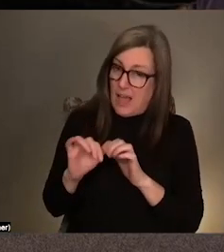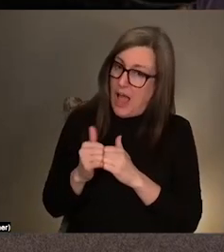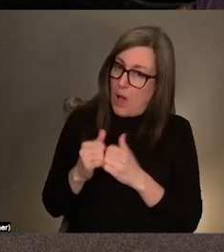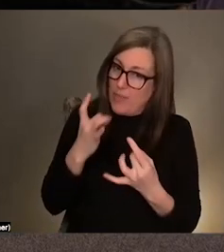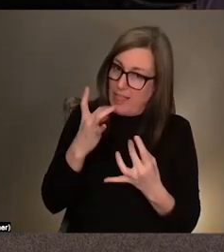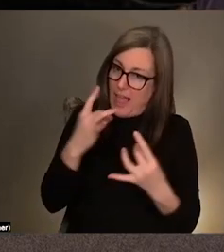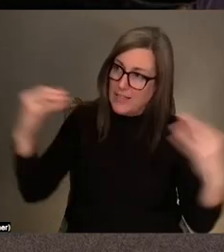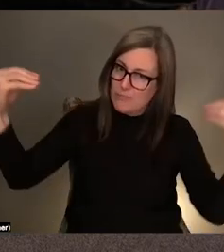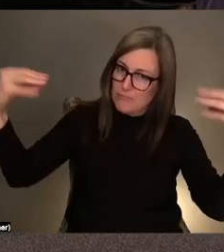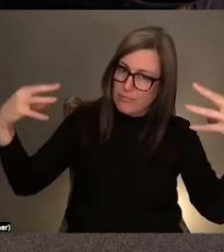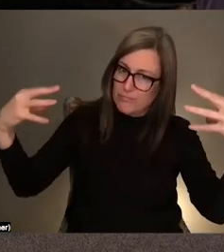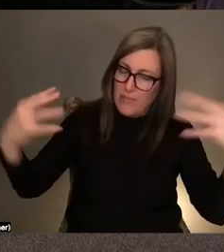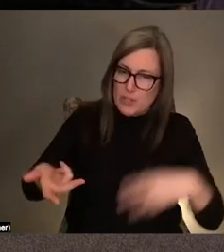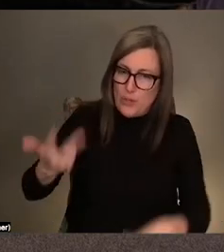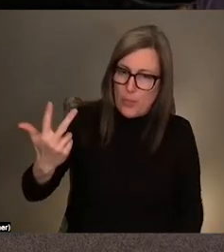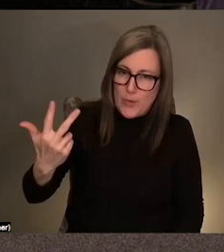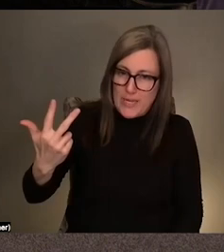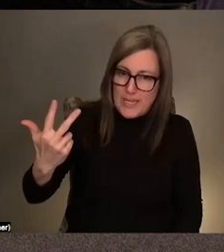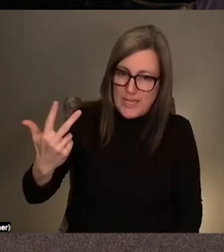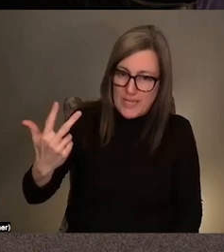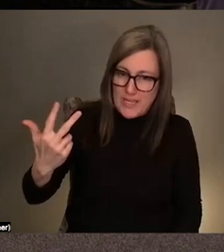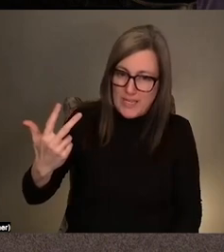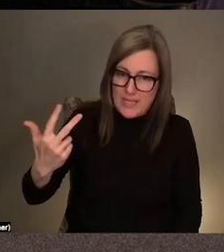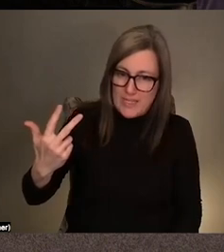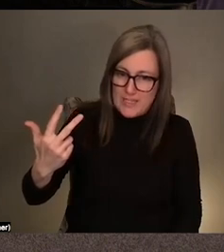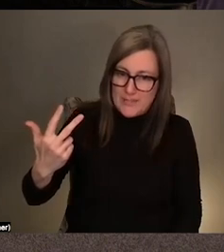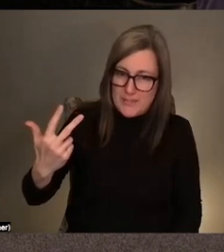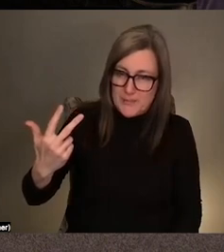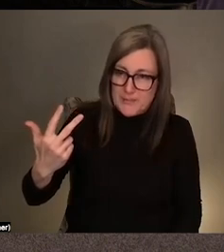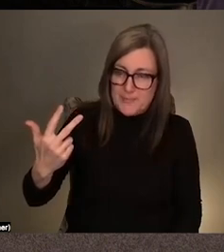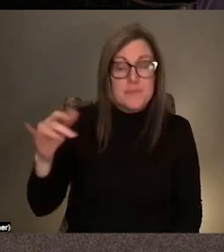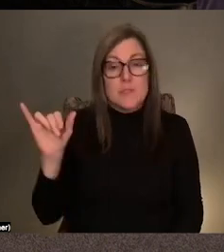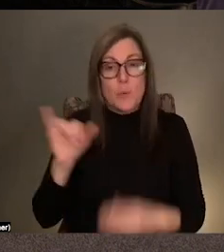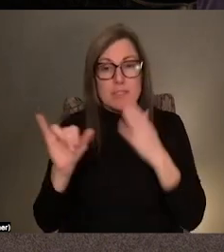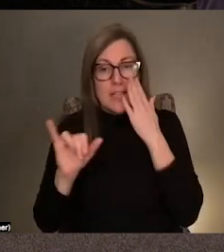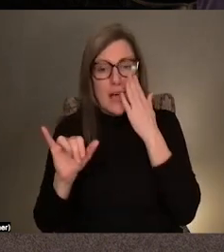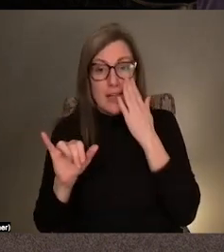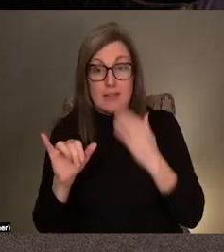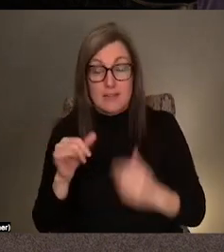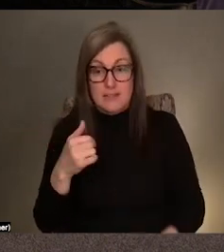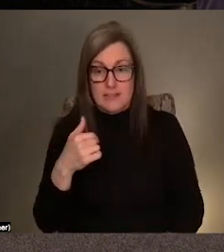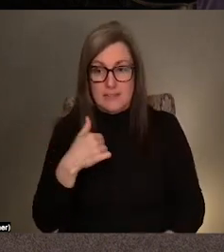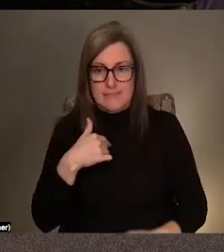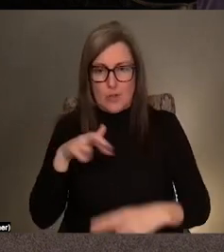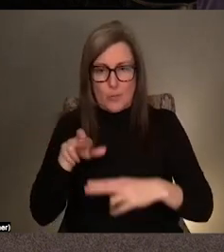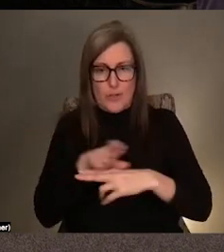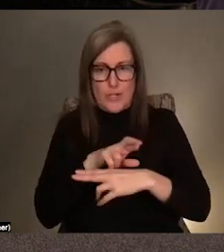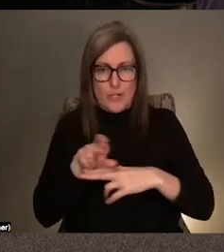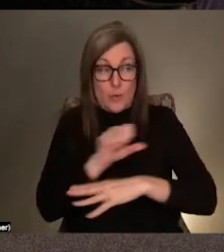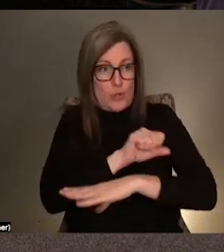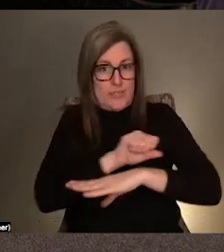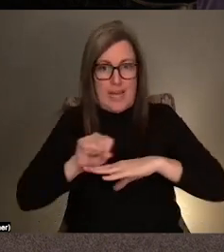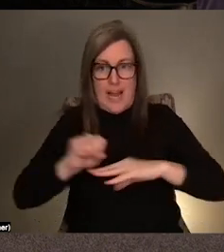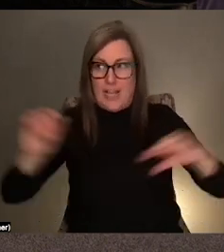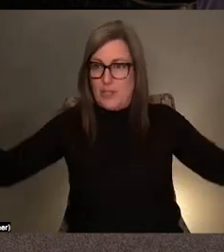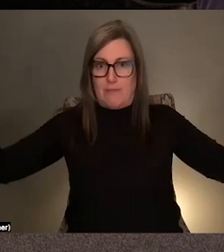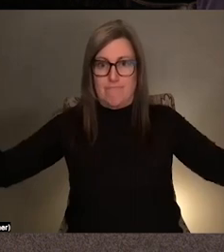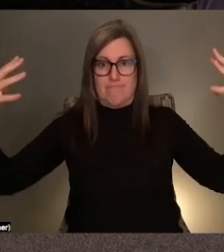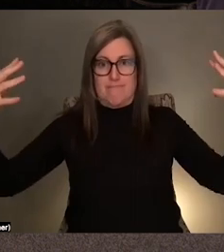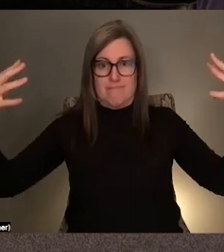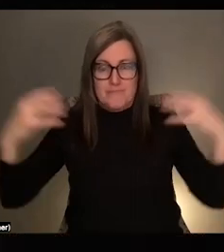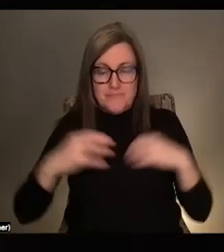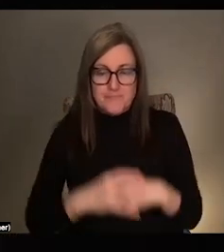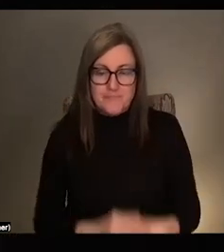Yes. With three lights, there is this kind of suggestion as if you were either in a rehearsal space or on a stage. Yeah, it's kind of